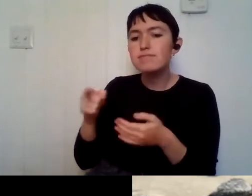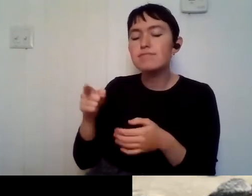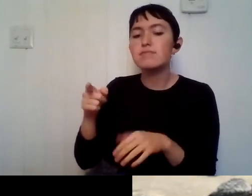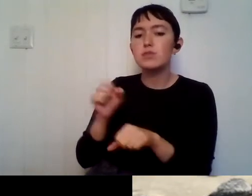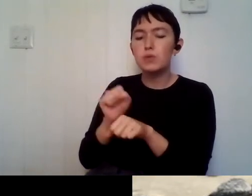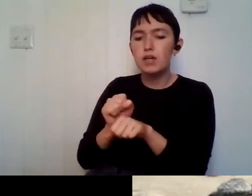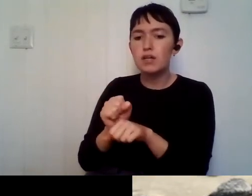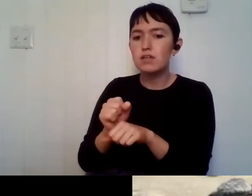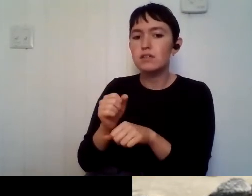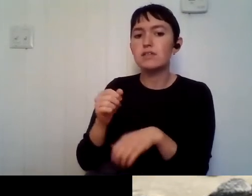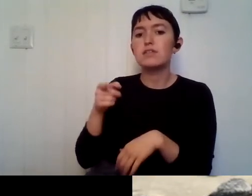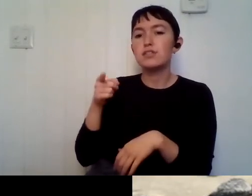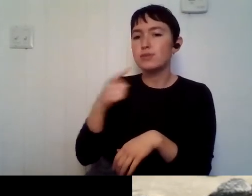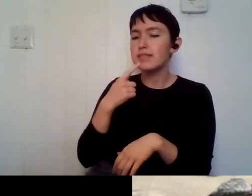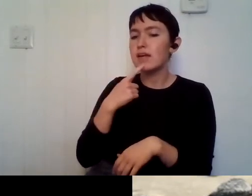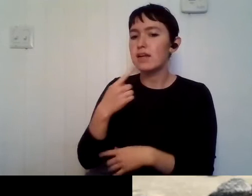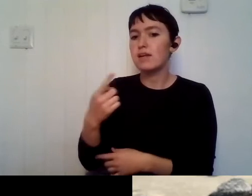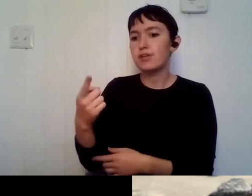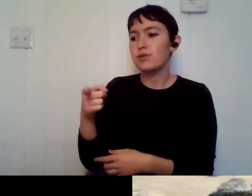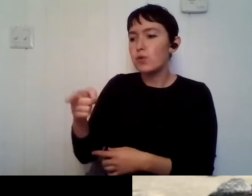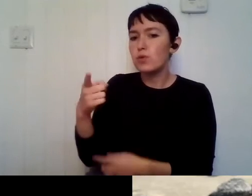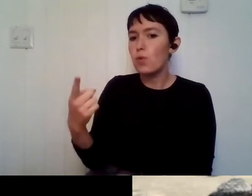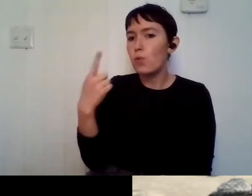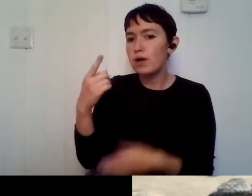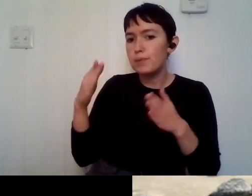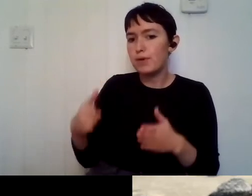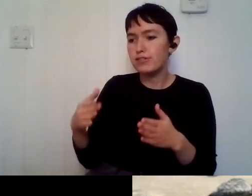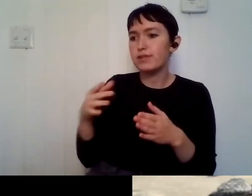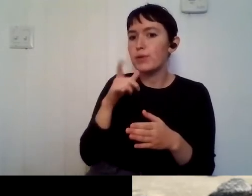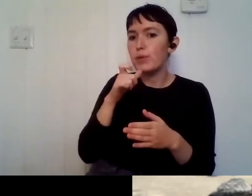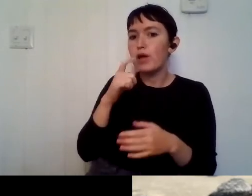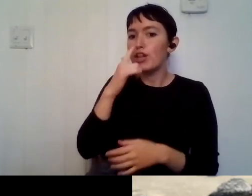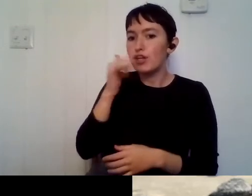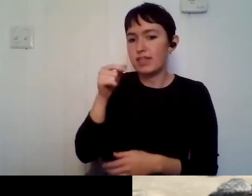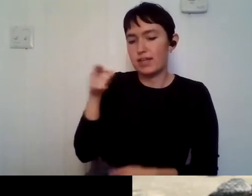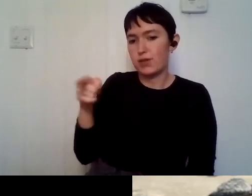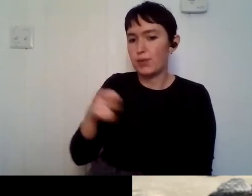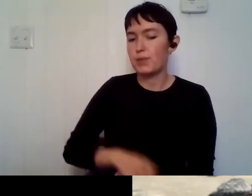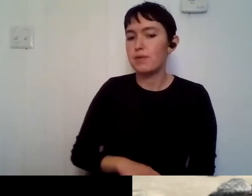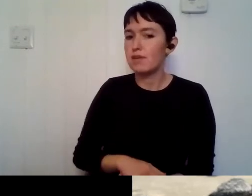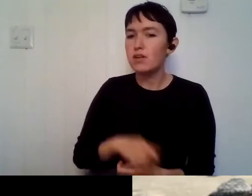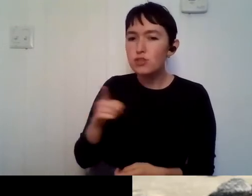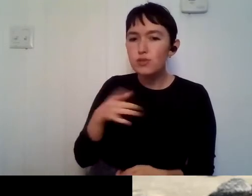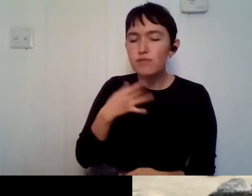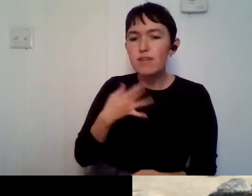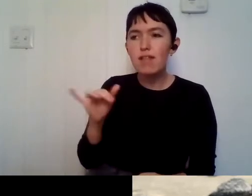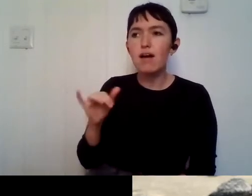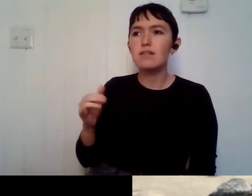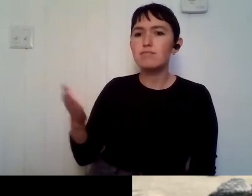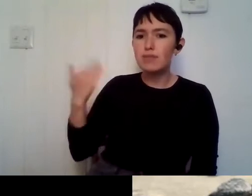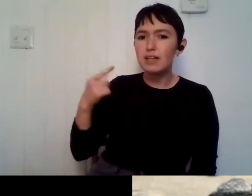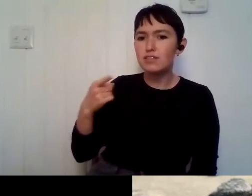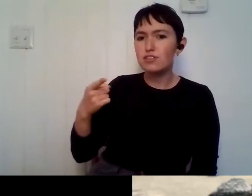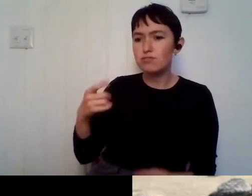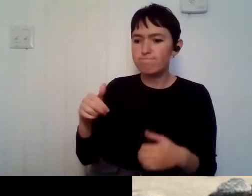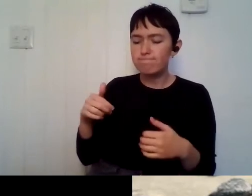person that looks like you. Um, uh, let's see the questions here are, um, did you feel like there were obstacles in your path because of